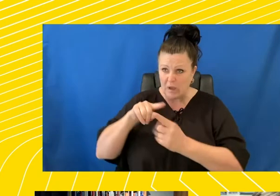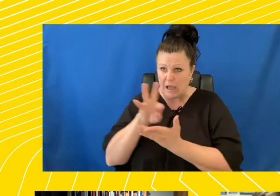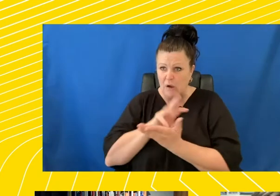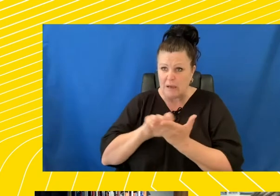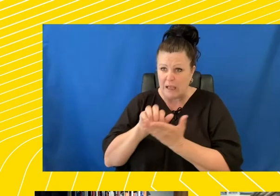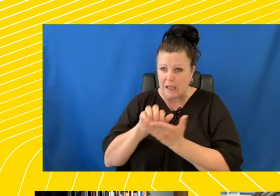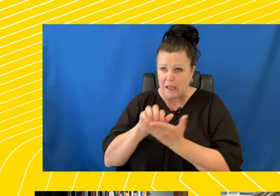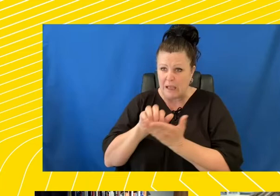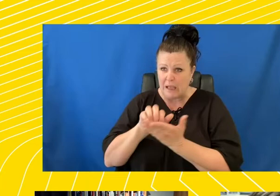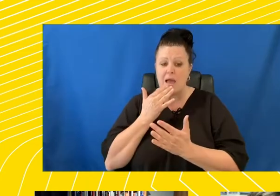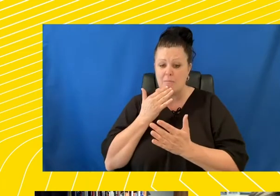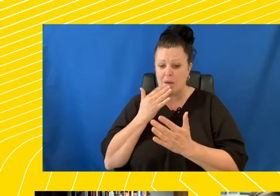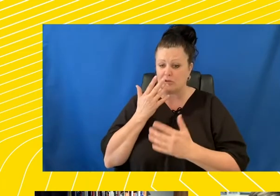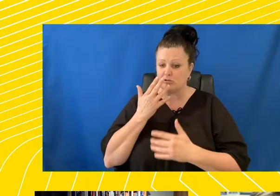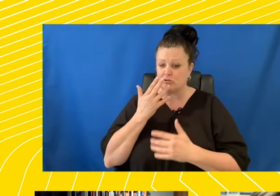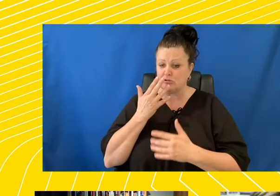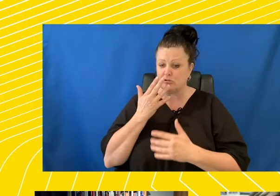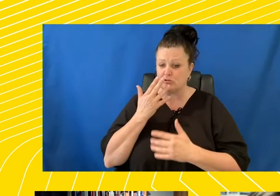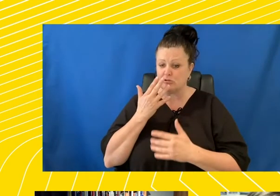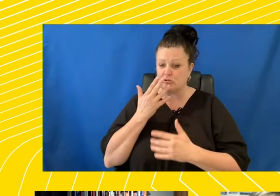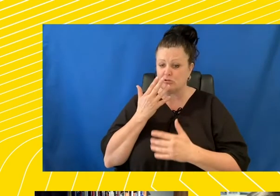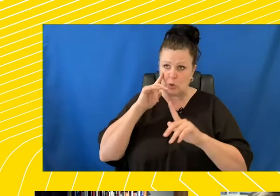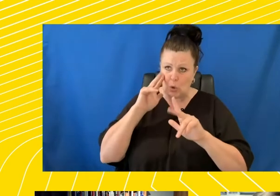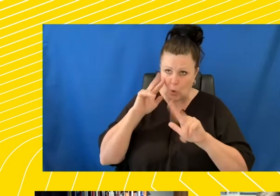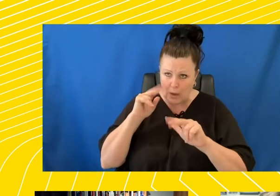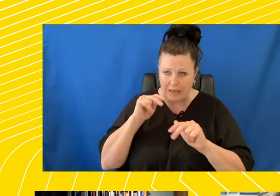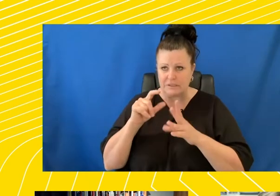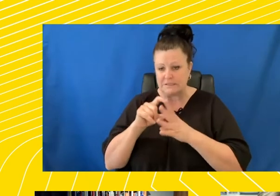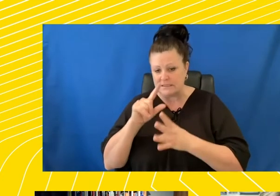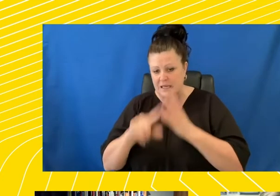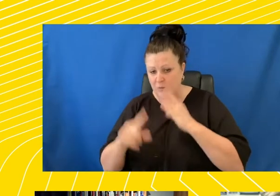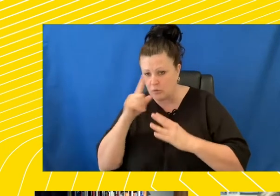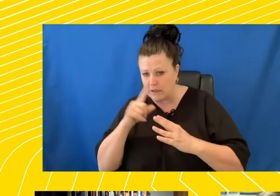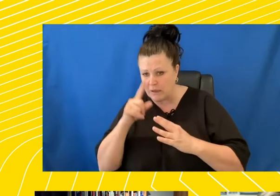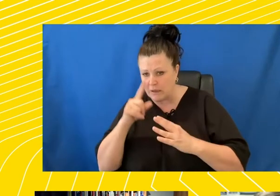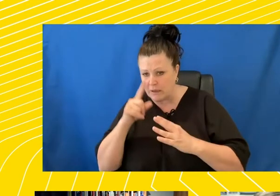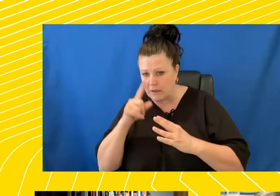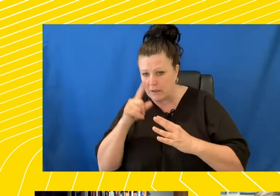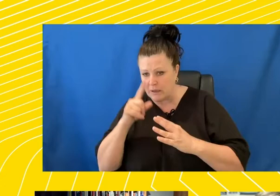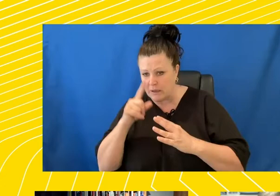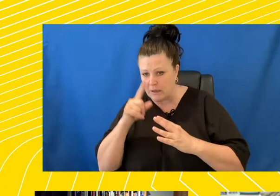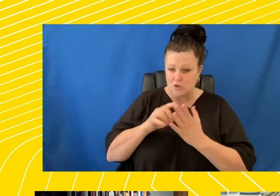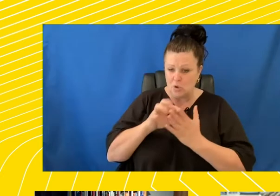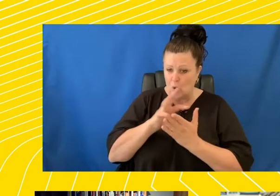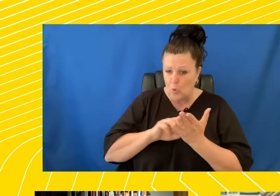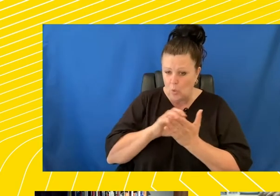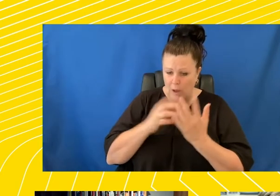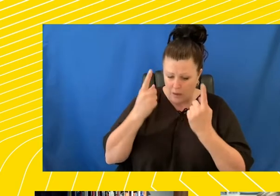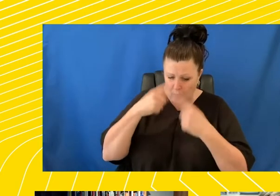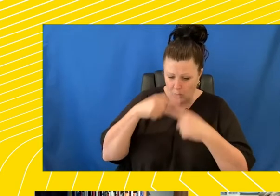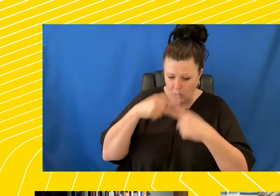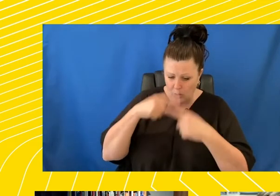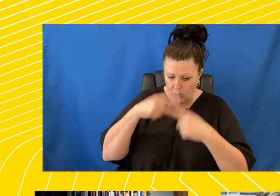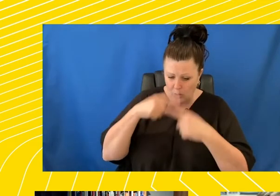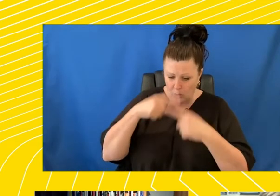to look after disabled person, and then calculate how many marital loans for